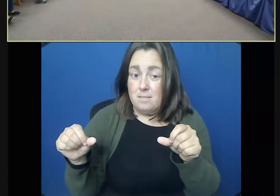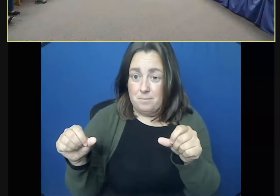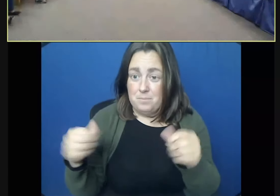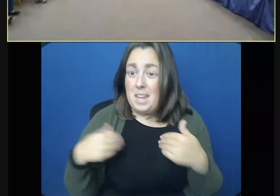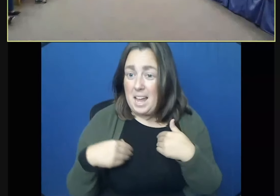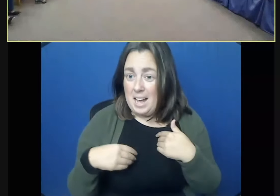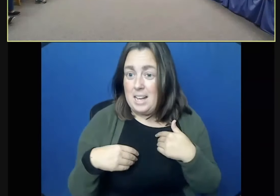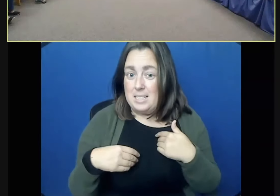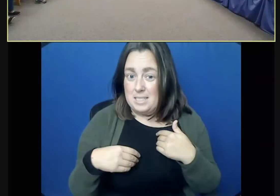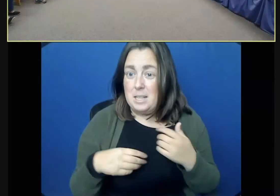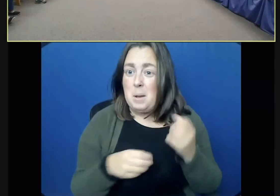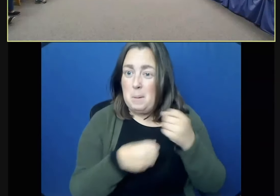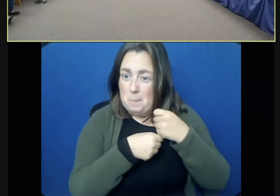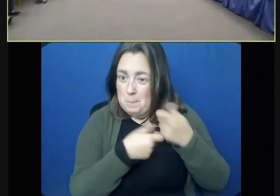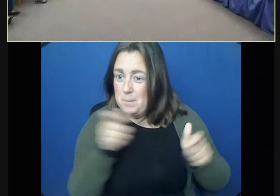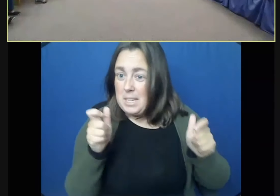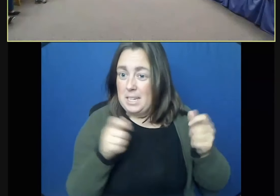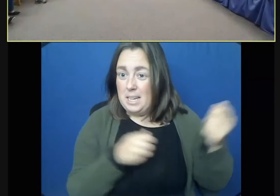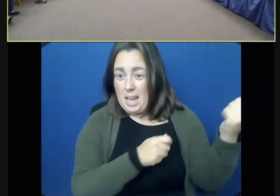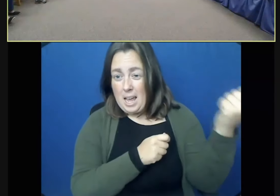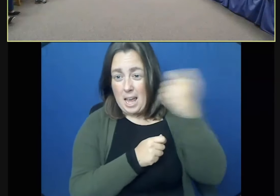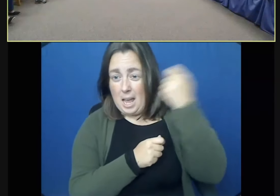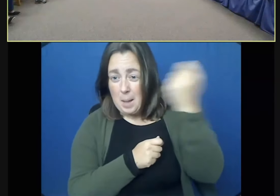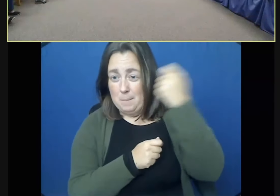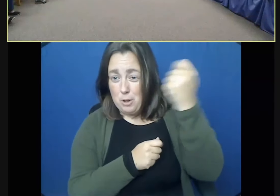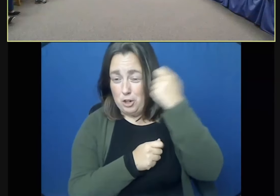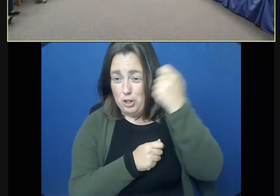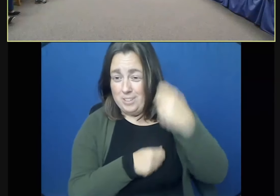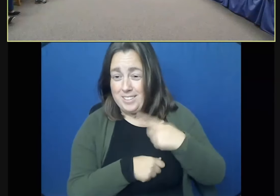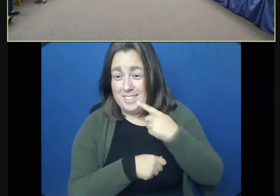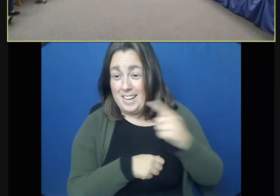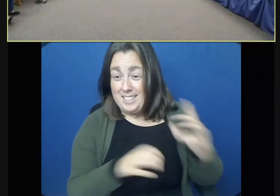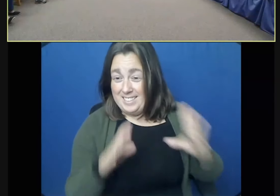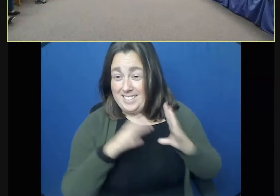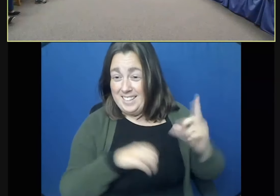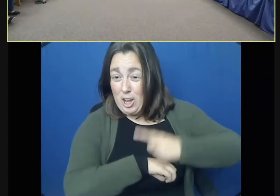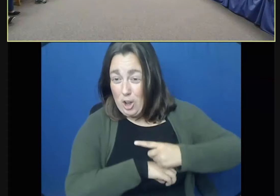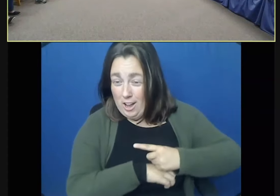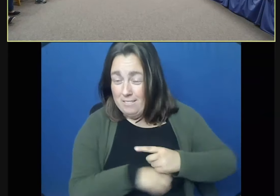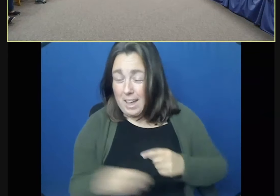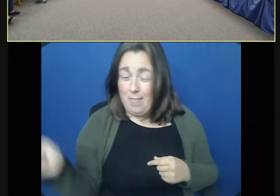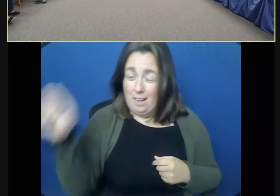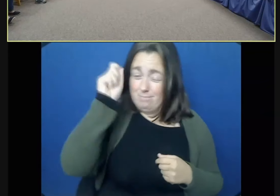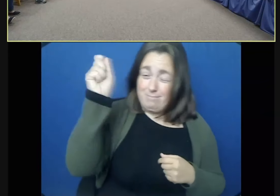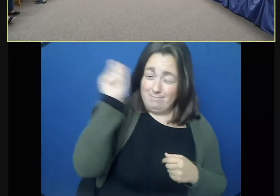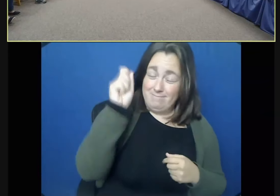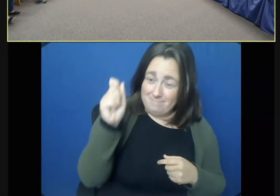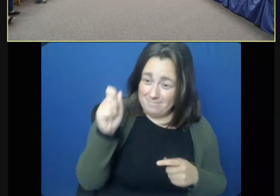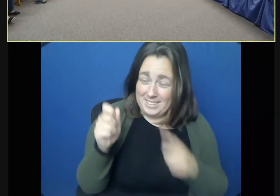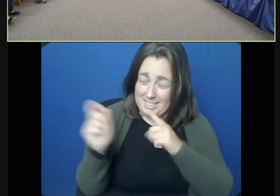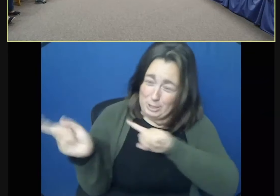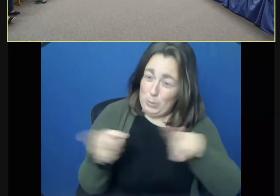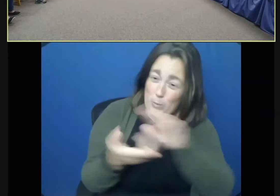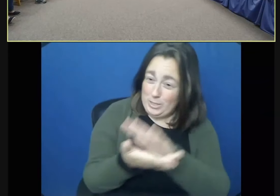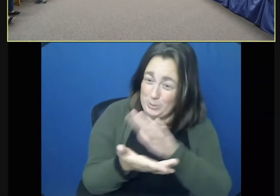hammer hitting me on this side of the head that says, you know, day off. And the other side says, you know, go to school. So it's 50, 50 on the report.